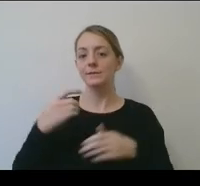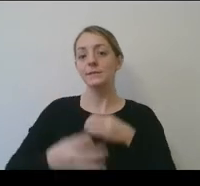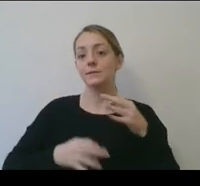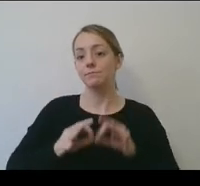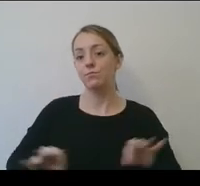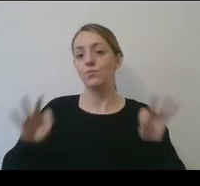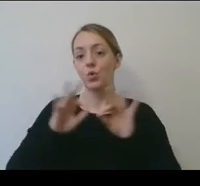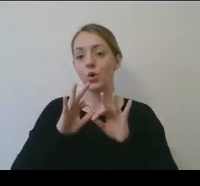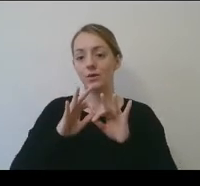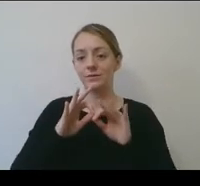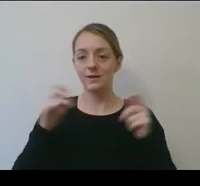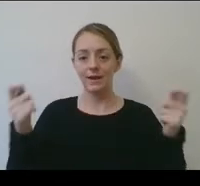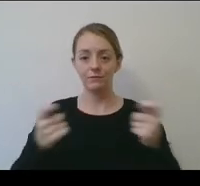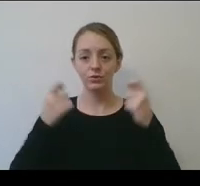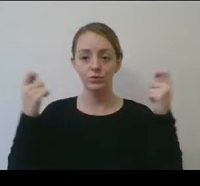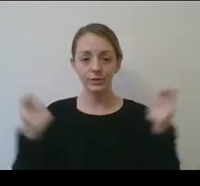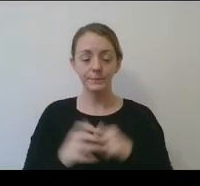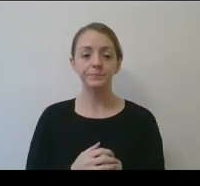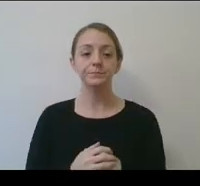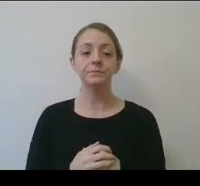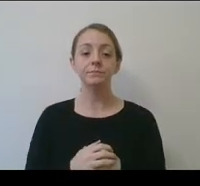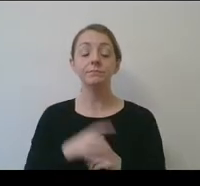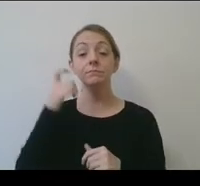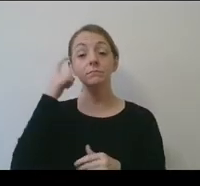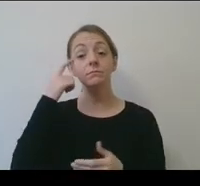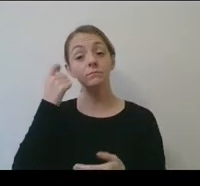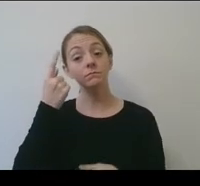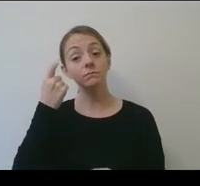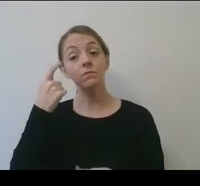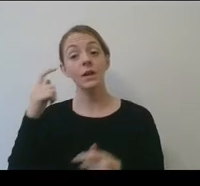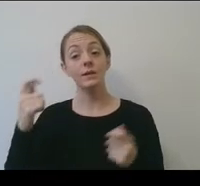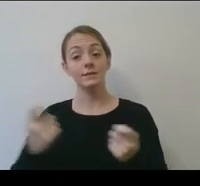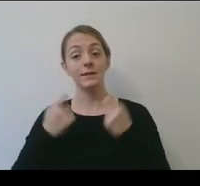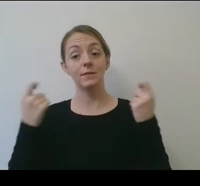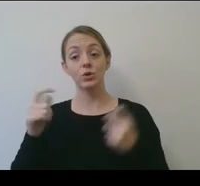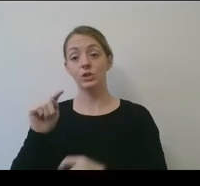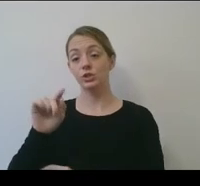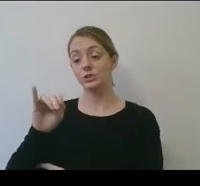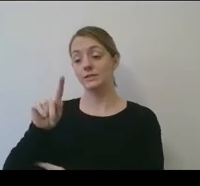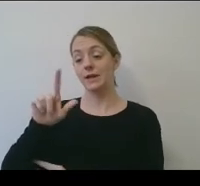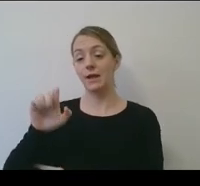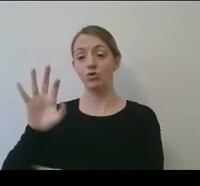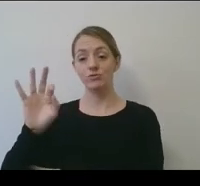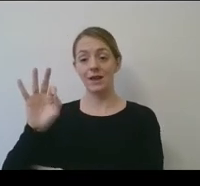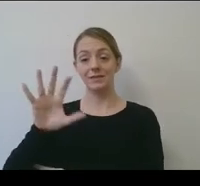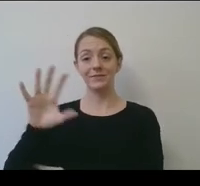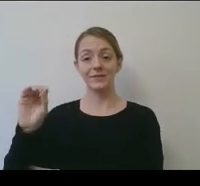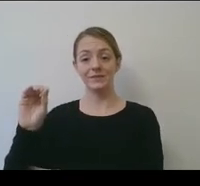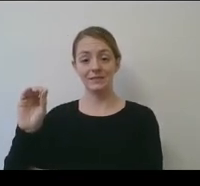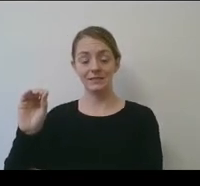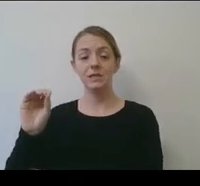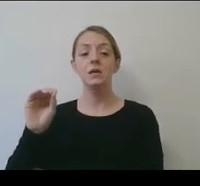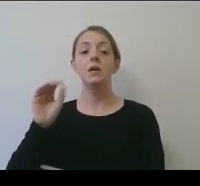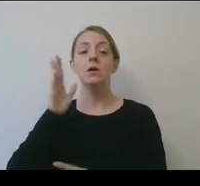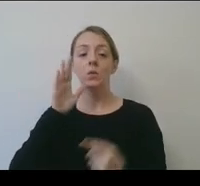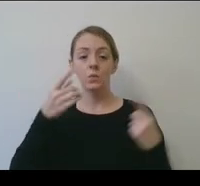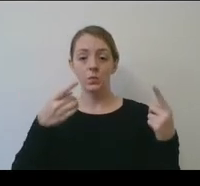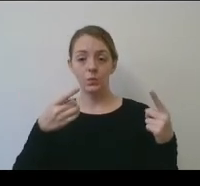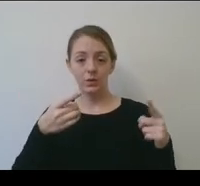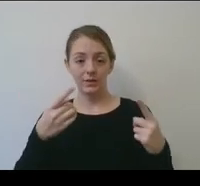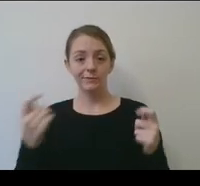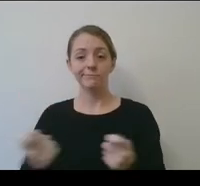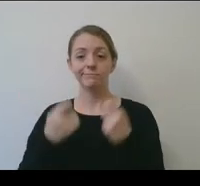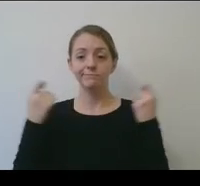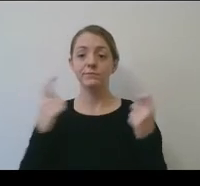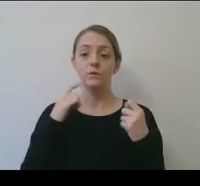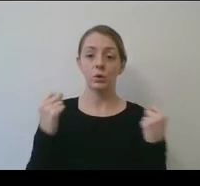I will note that the celebration of Title IX at 50 will take place across our championships in 2022, winter, spring,